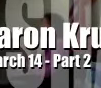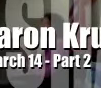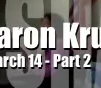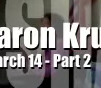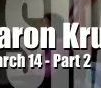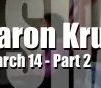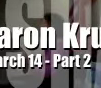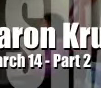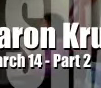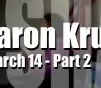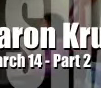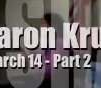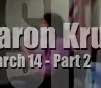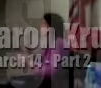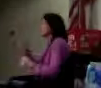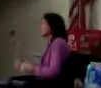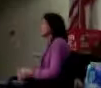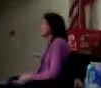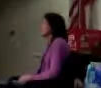a shared idea.